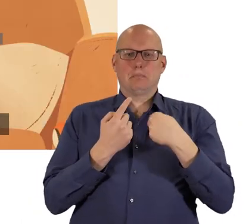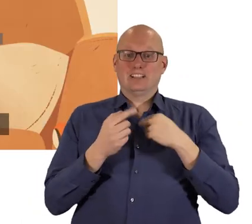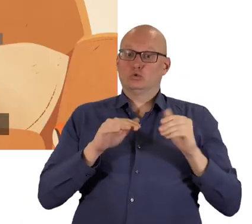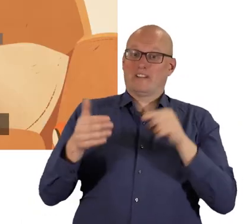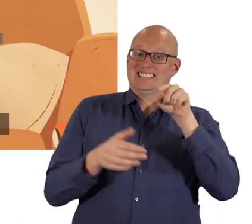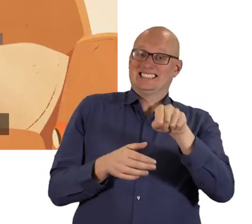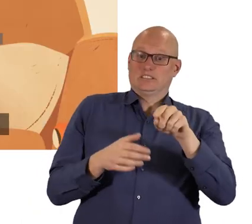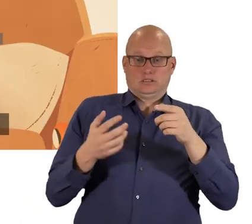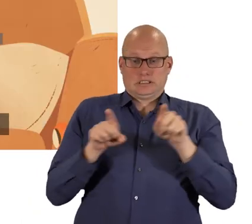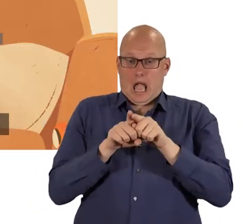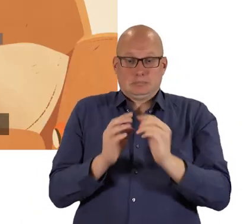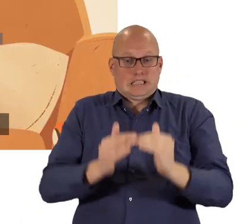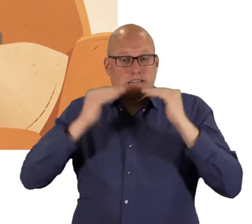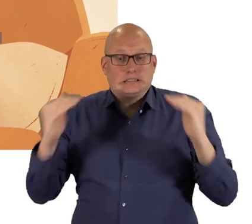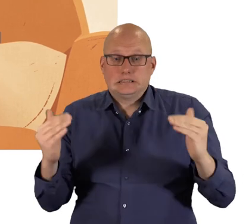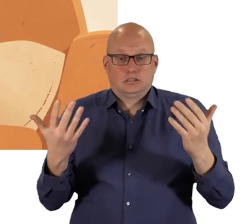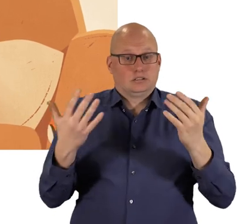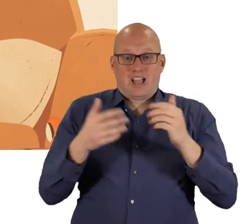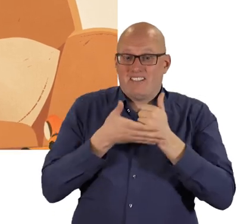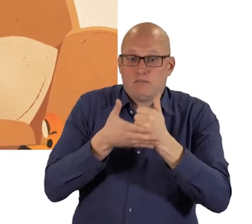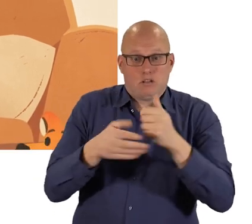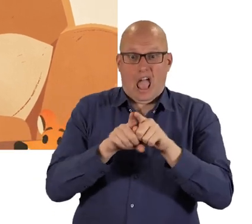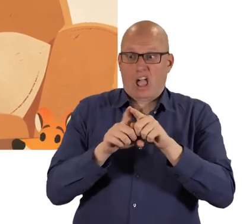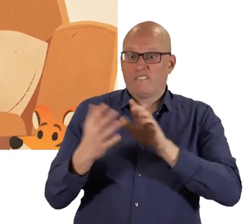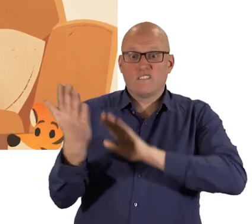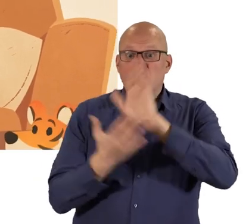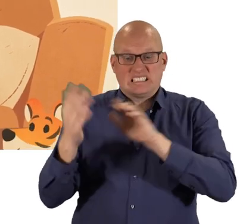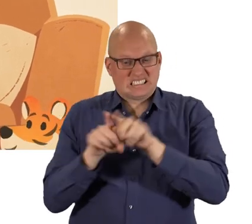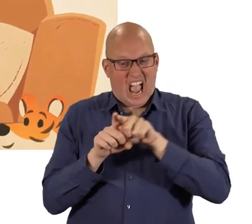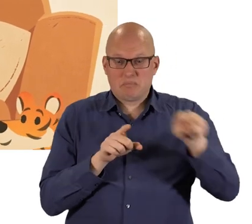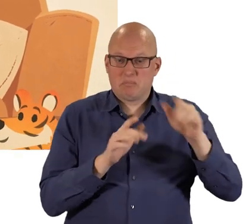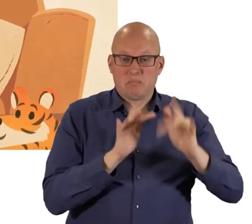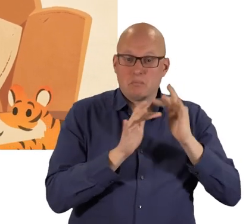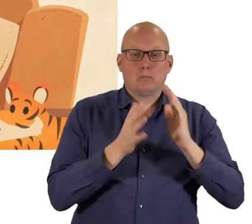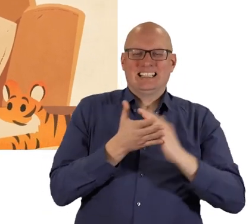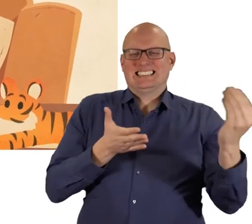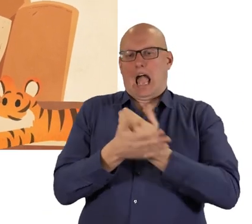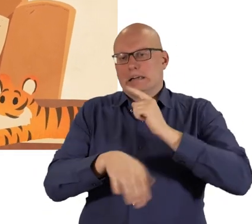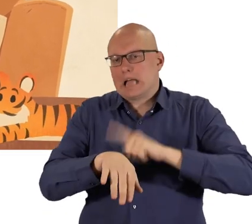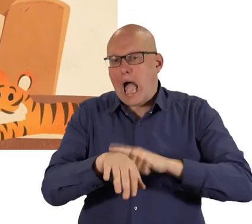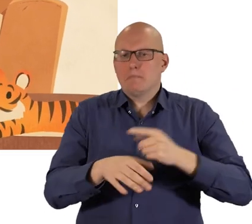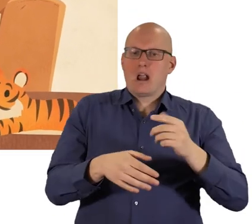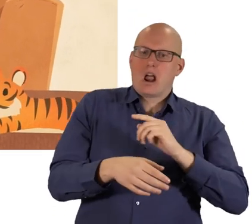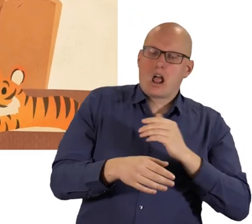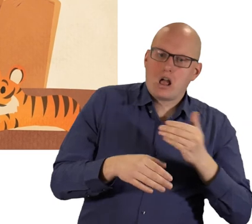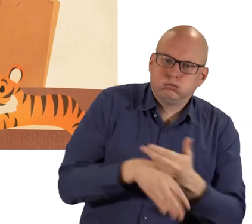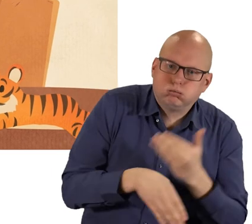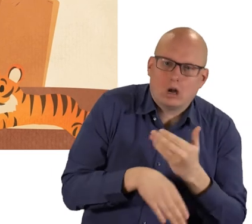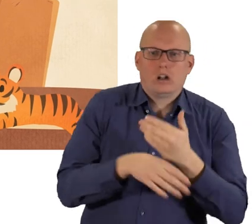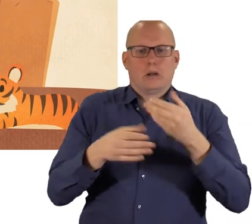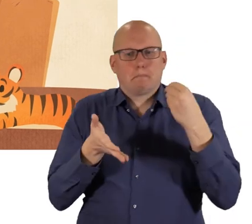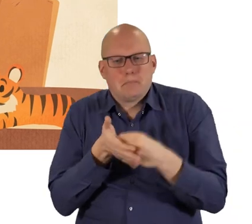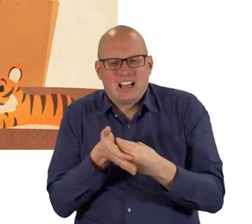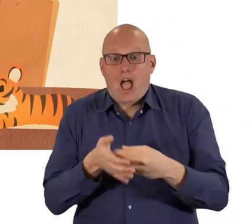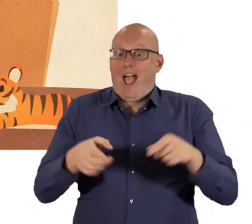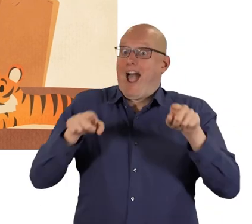Me gives you the same standard of help and advice as a conventional appointment and saves you time energy and